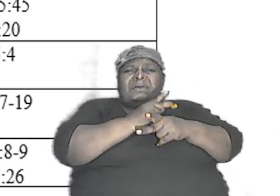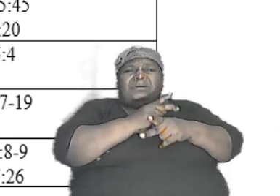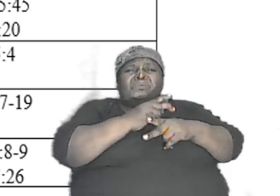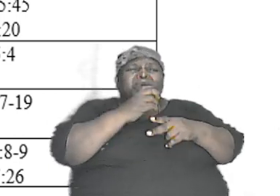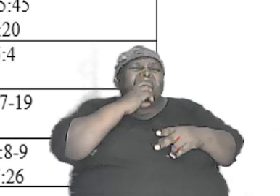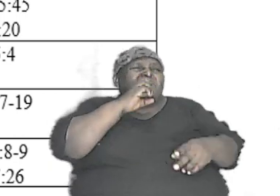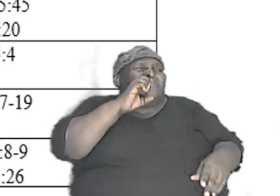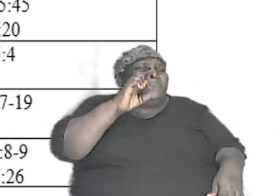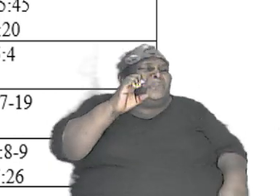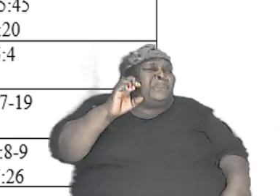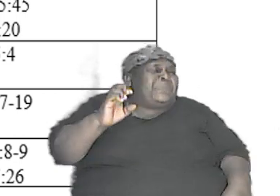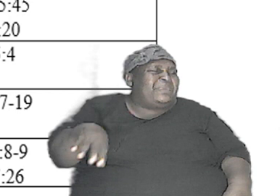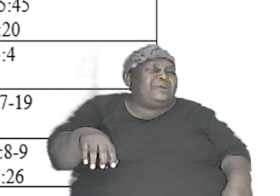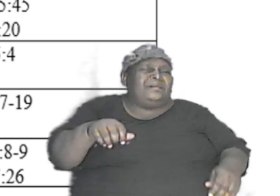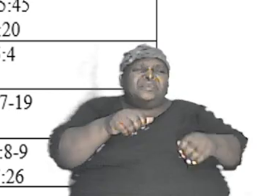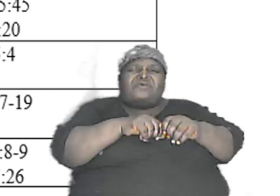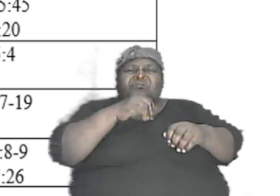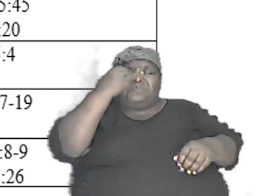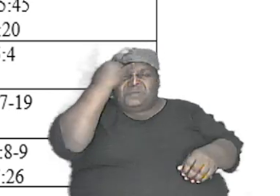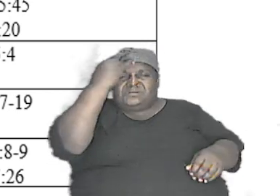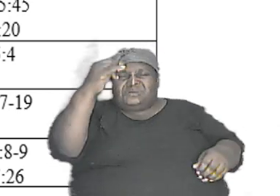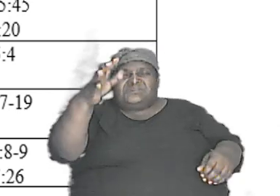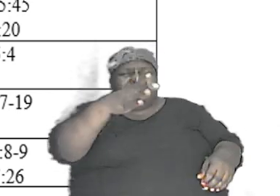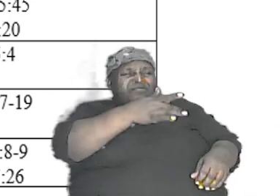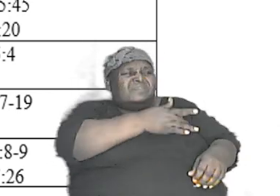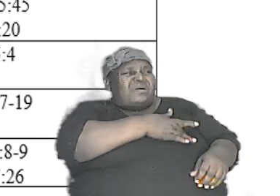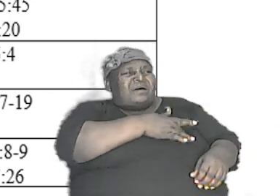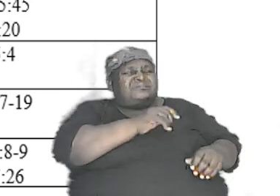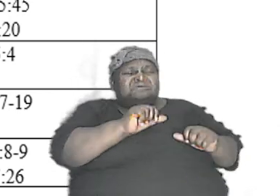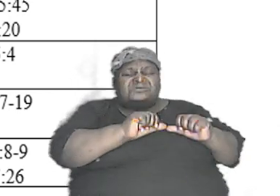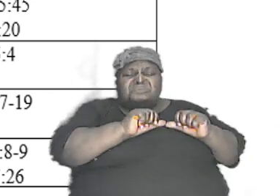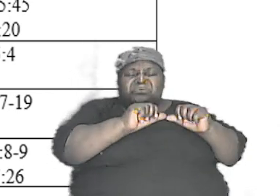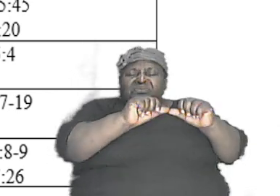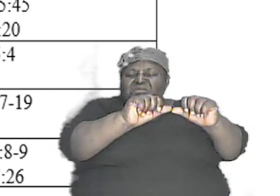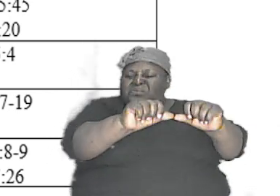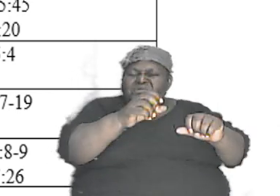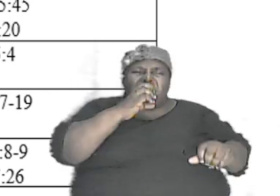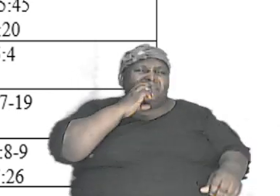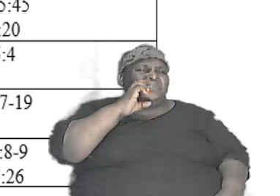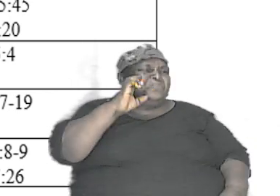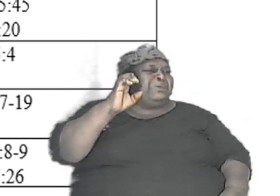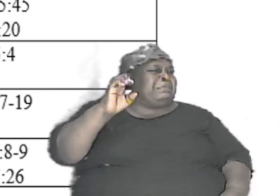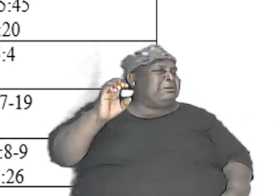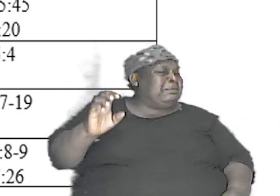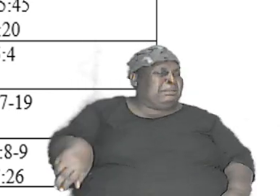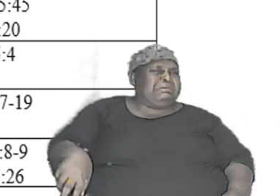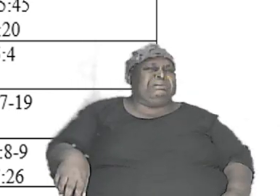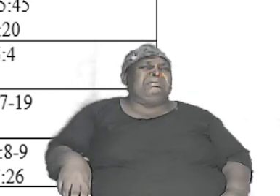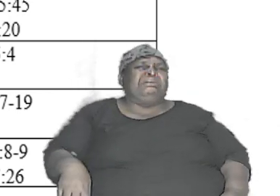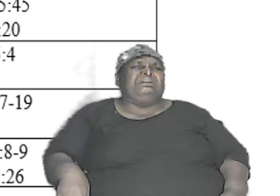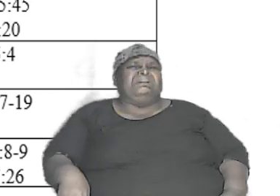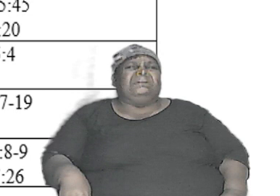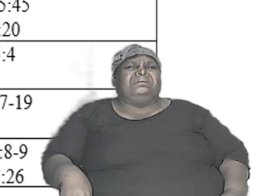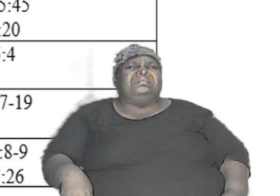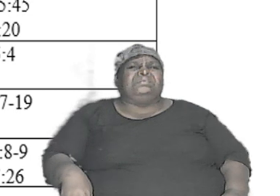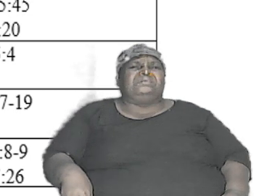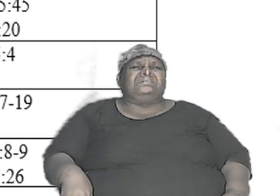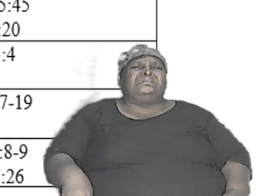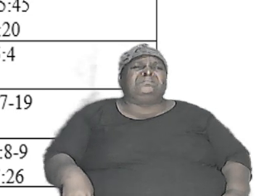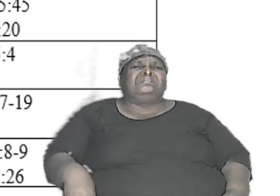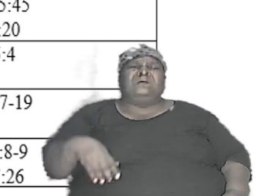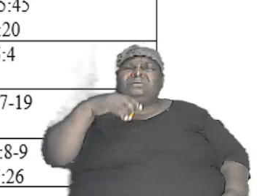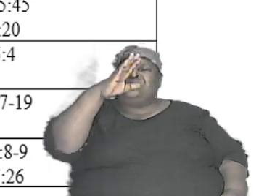every imagination of their heart was just continually constantly evil and